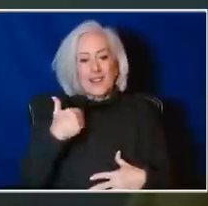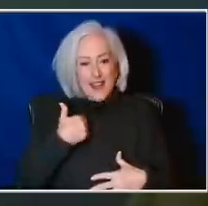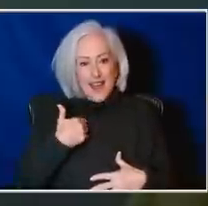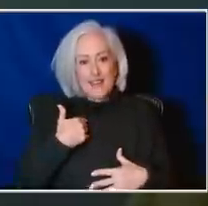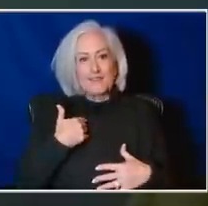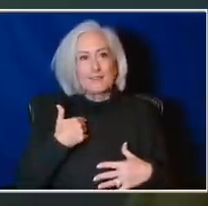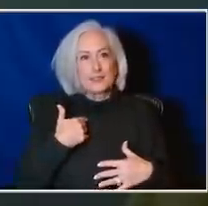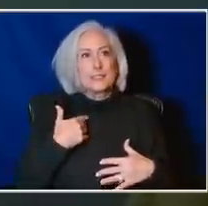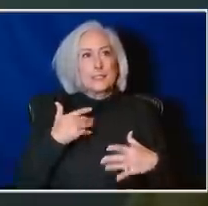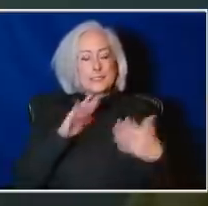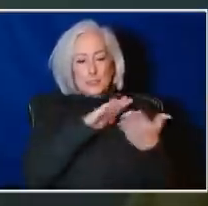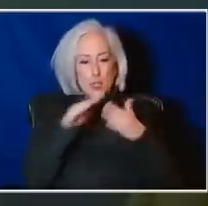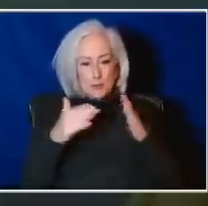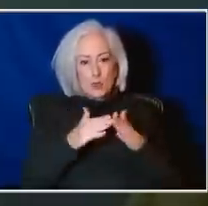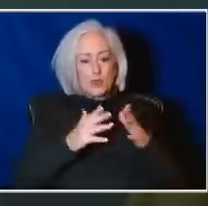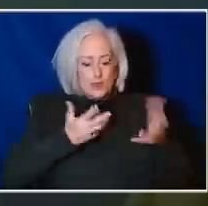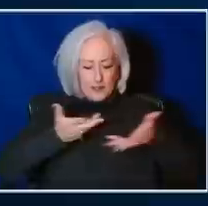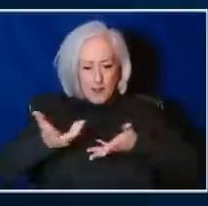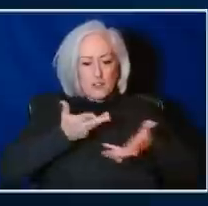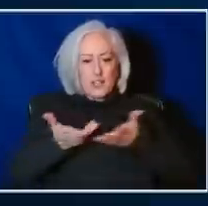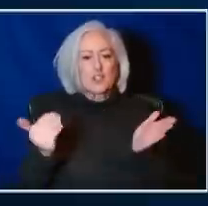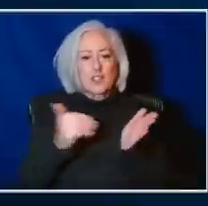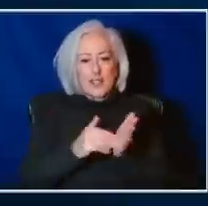very soon because of the stress on hospitals.